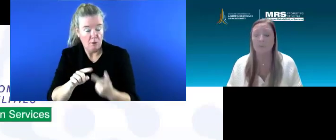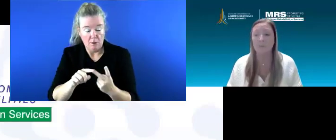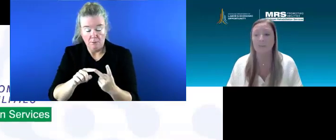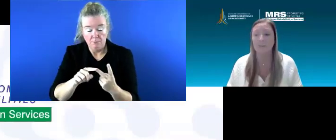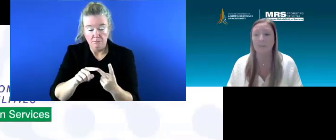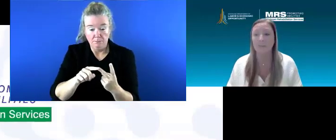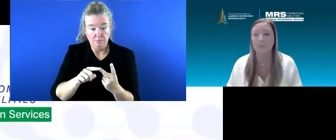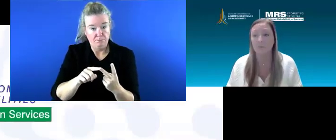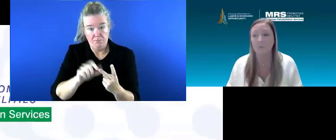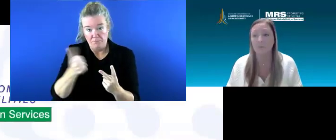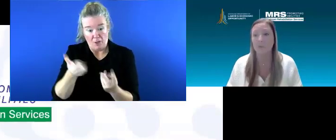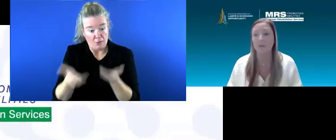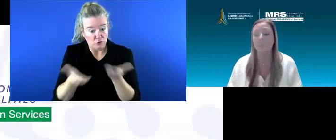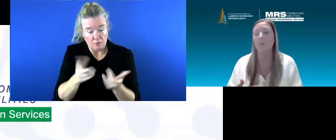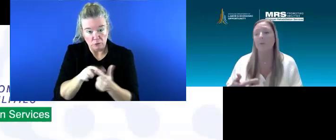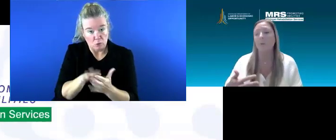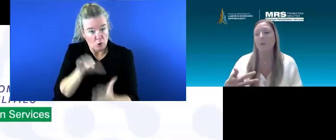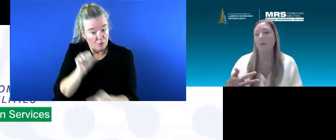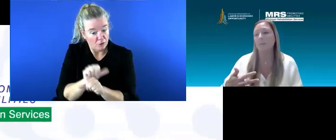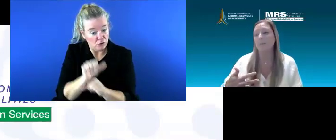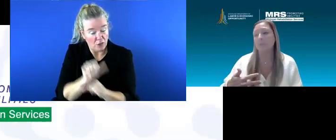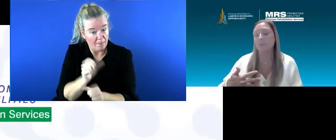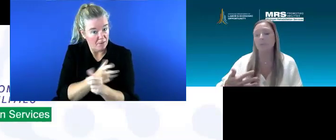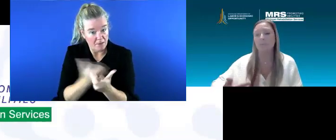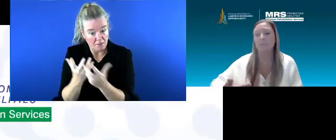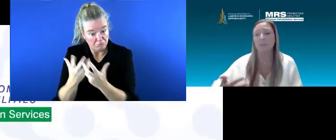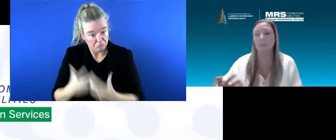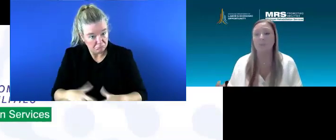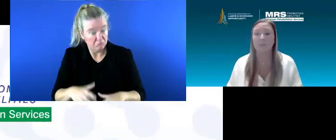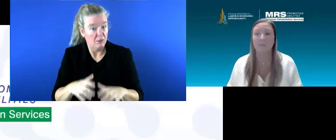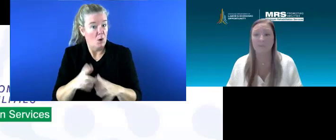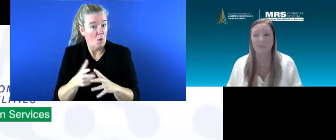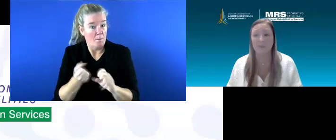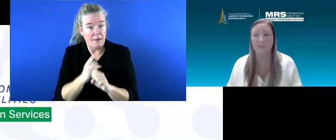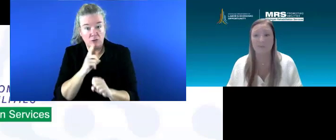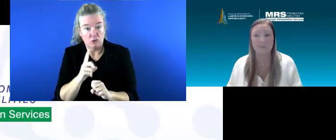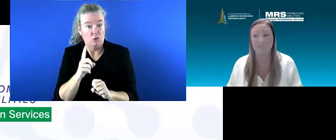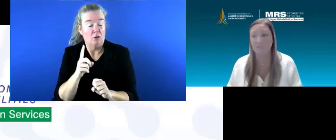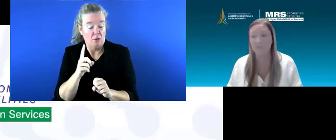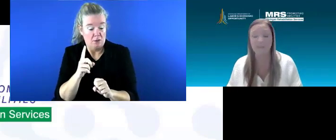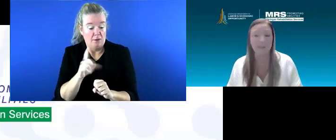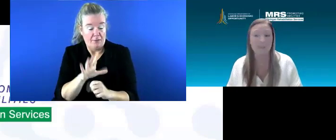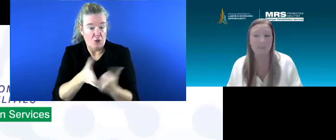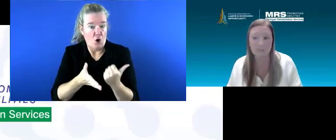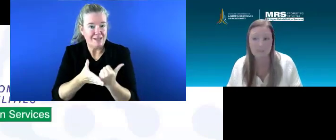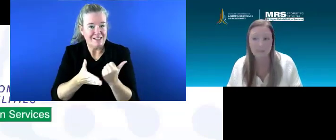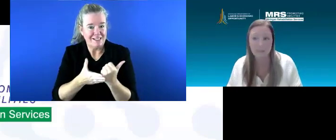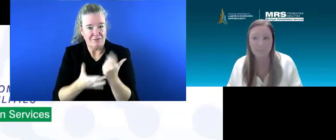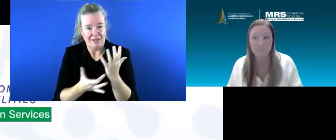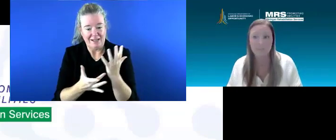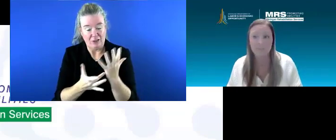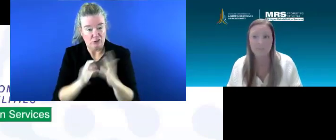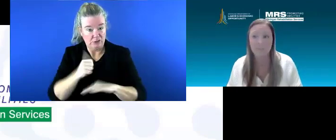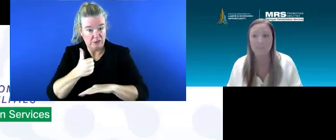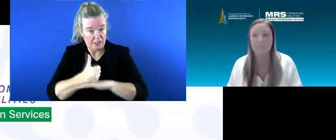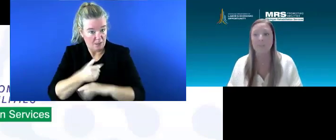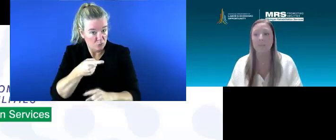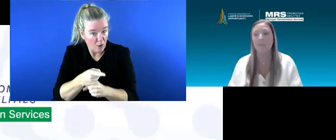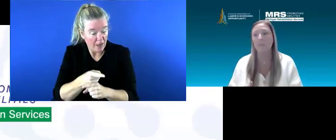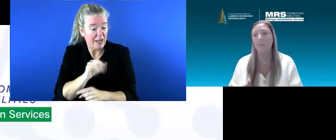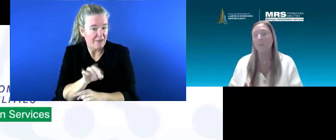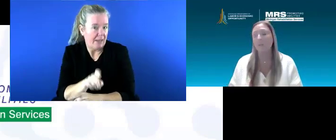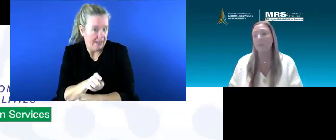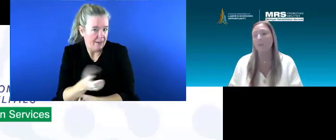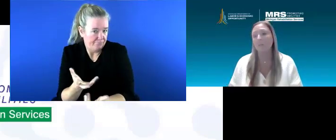services that they need to learn the job? Um, you know, what, making sure that their assistive technology is set up. If that's something that